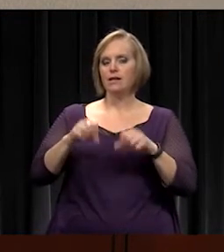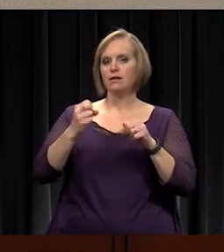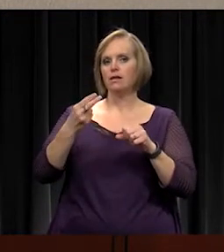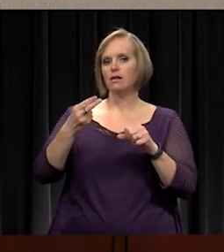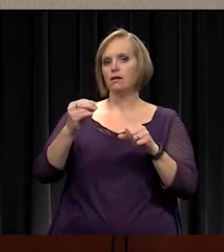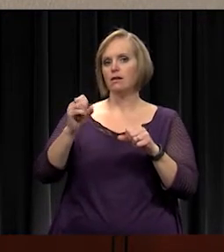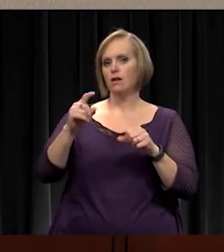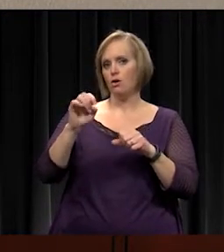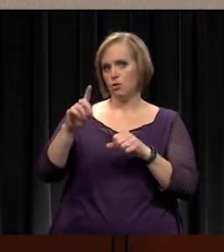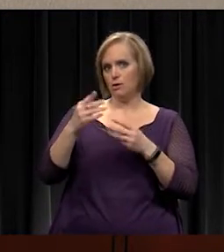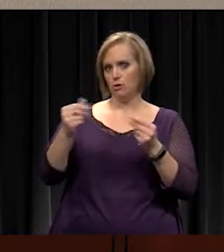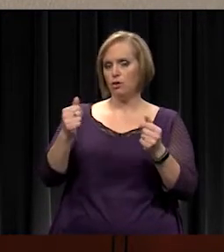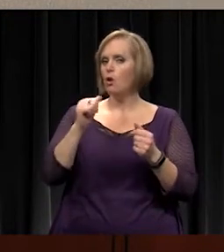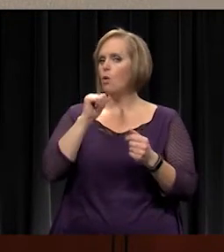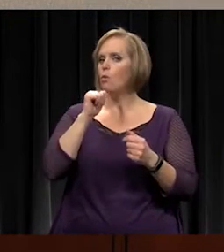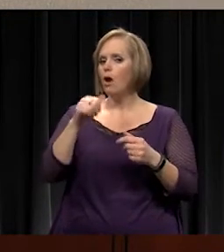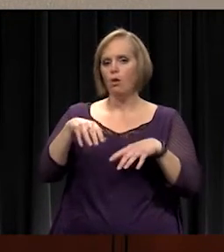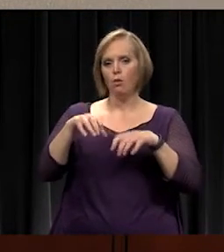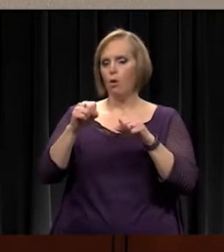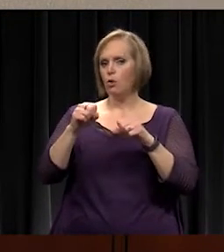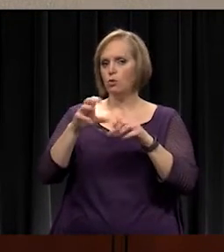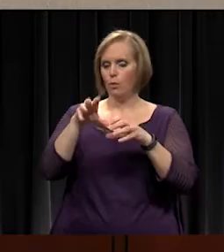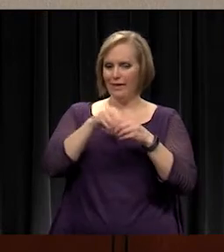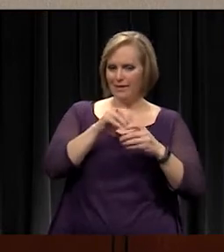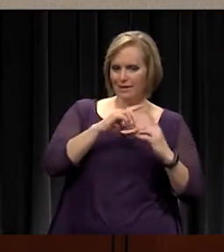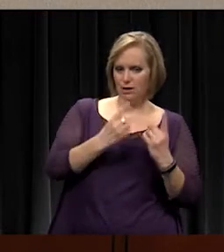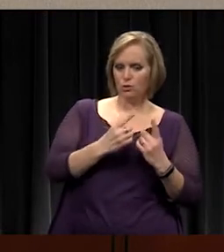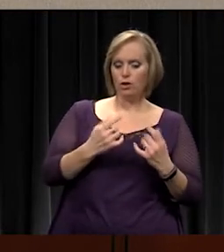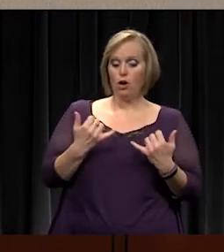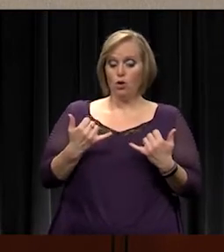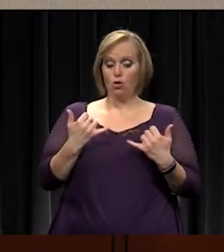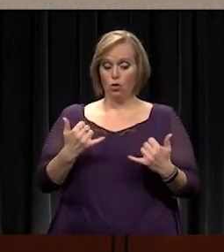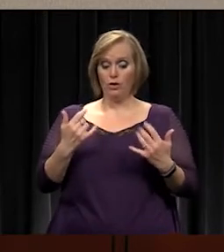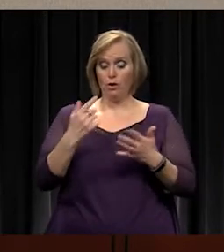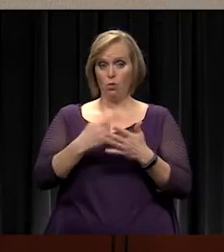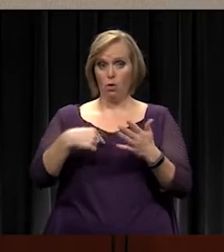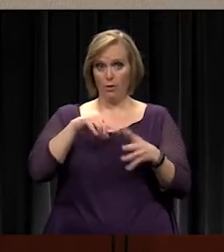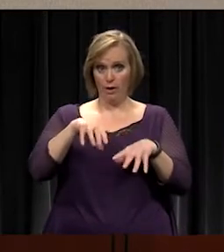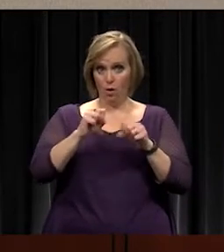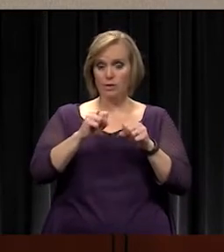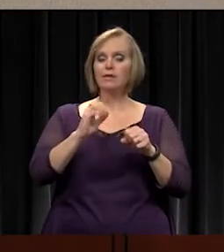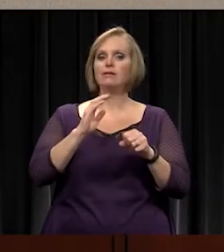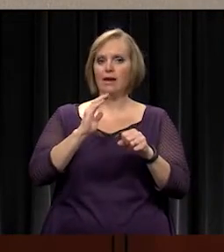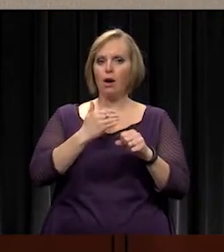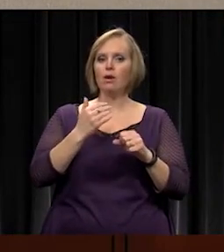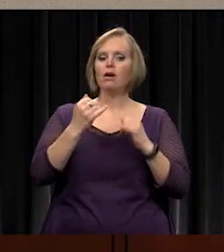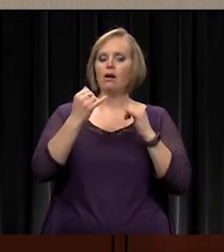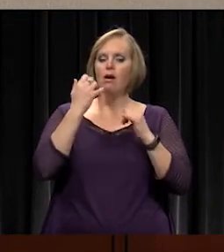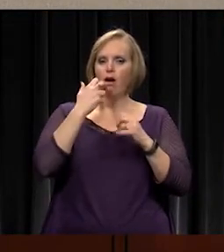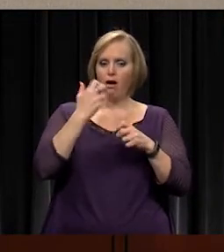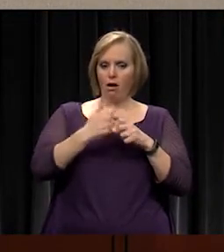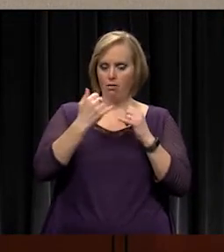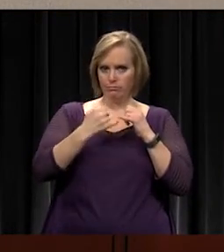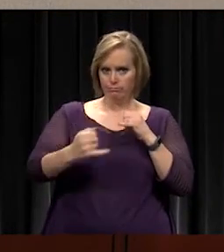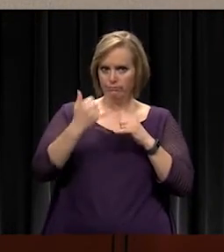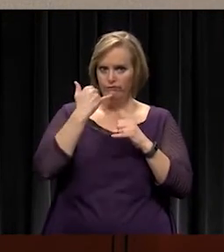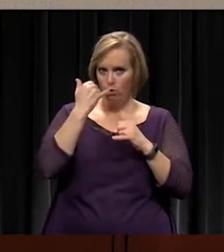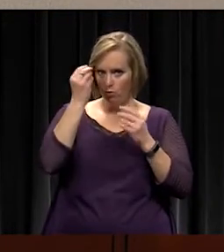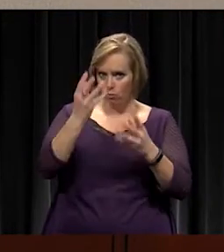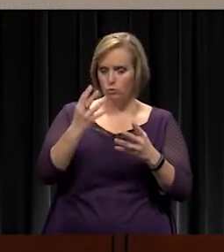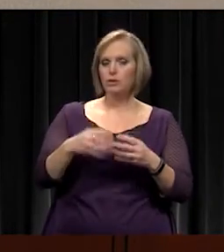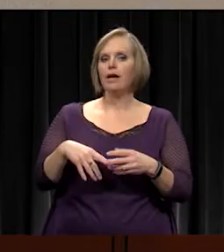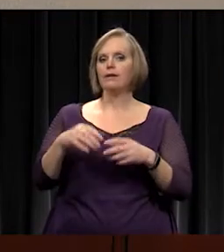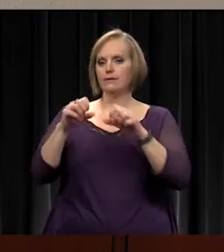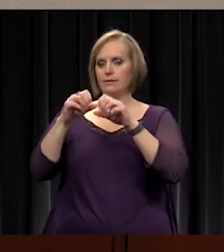The current solutions we have, we are hosting. Those are our hard landlines. That's our server. That's our equipment that's running the system that we currently